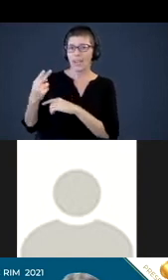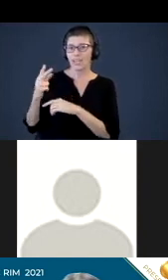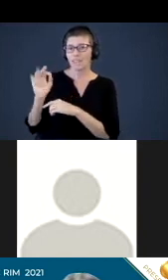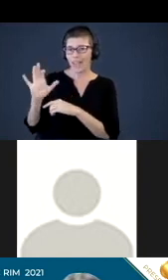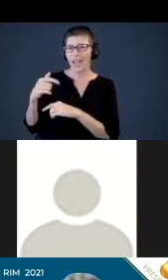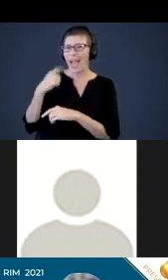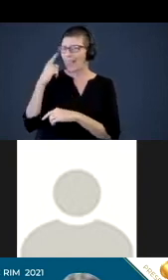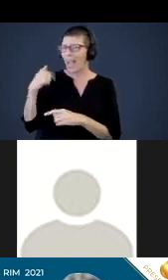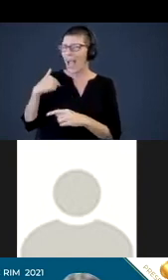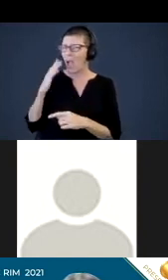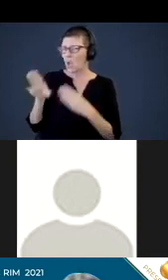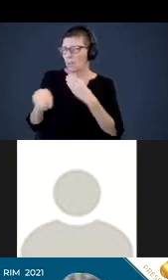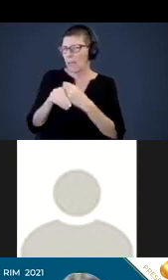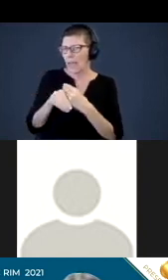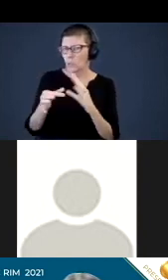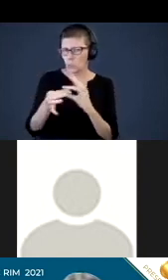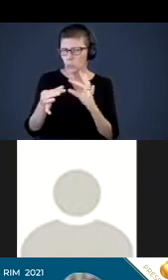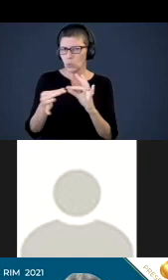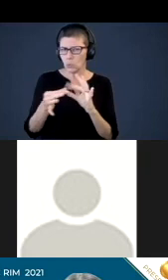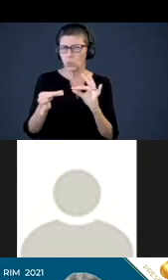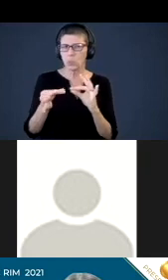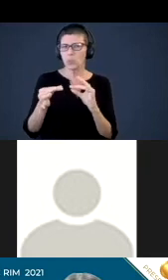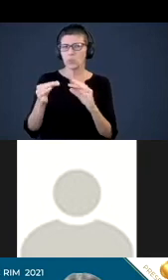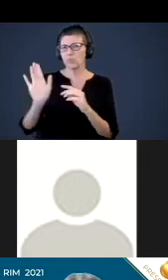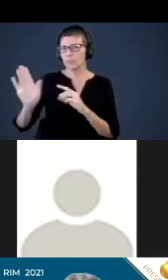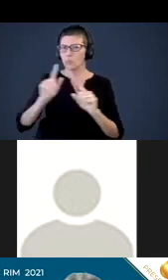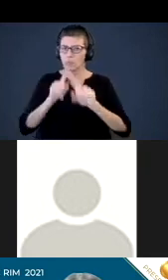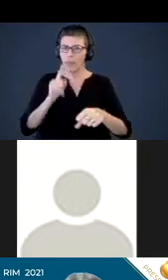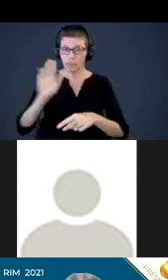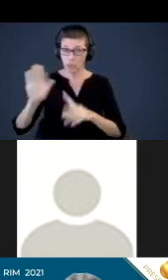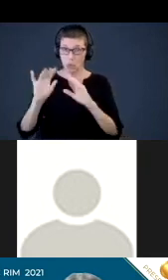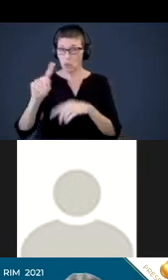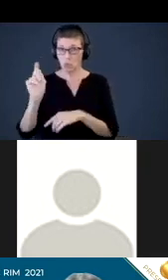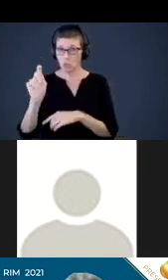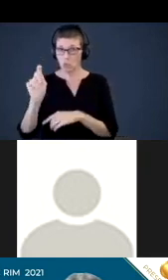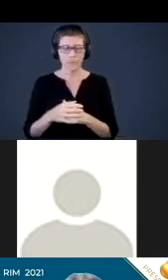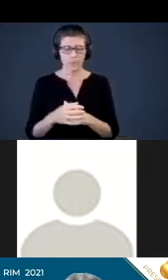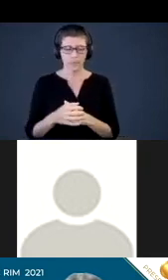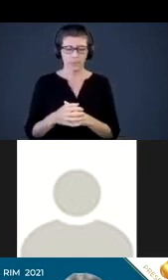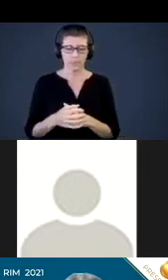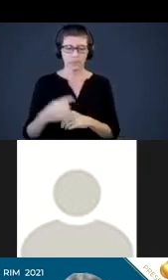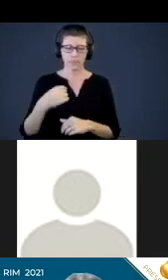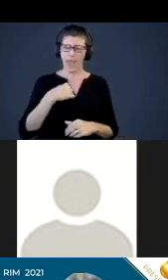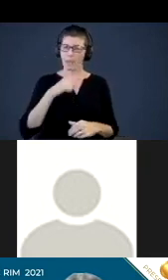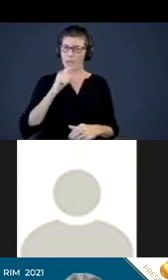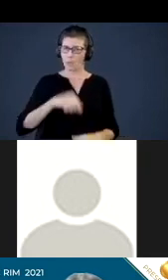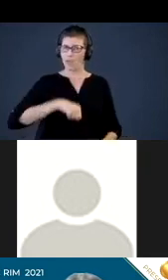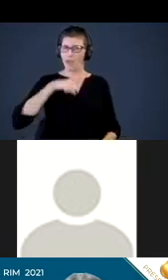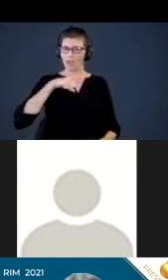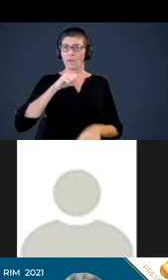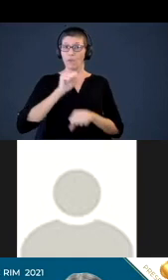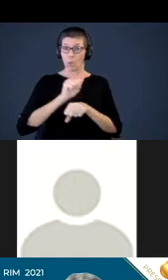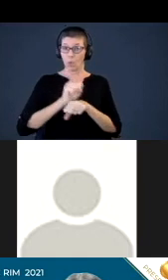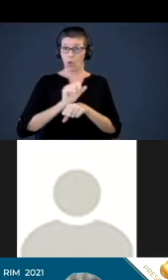what I would contribute to the response to your question is that I'm very proud of the work that our team